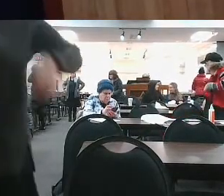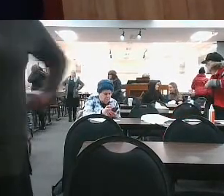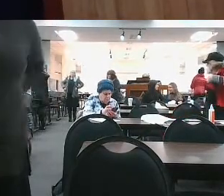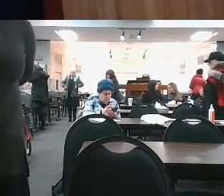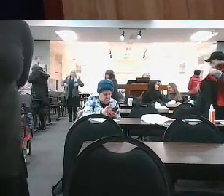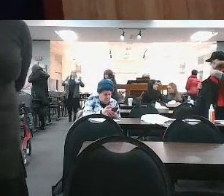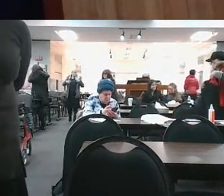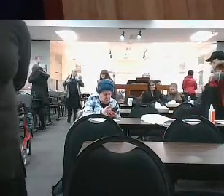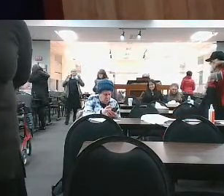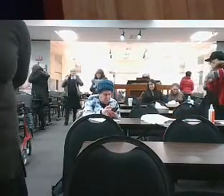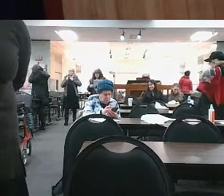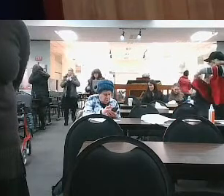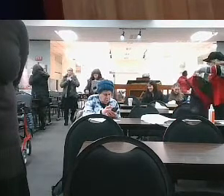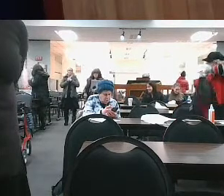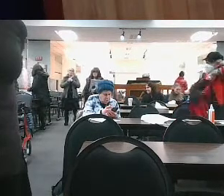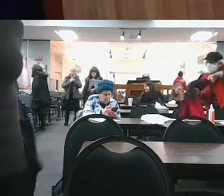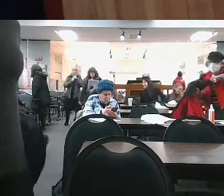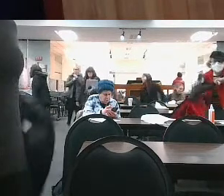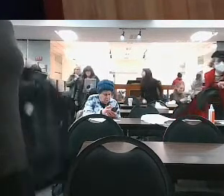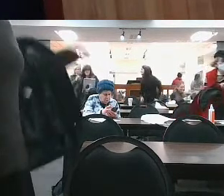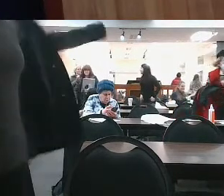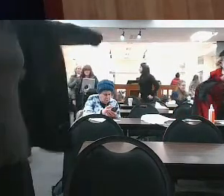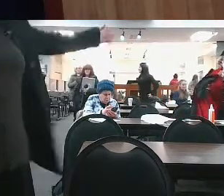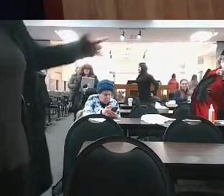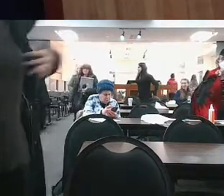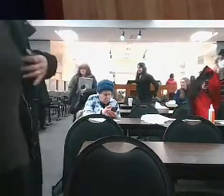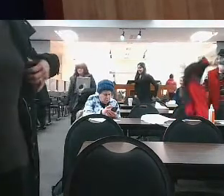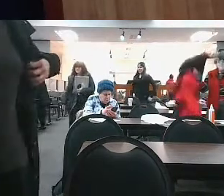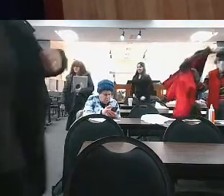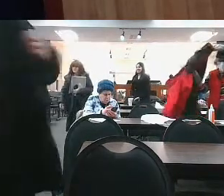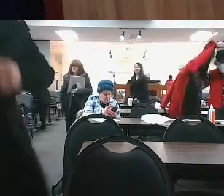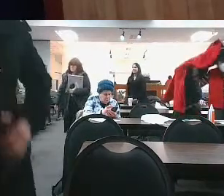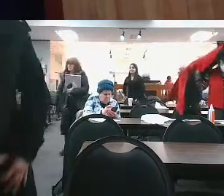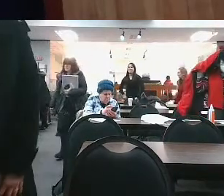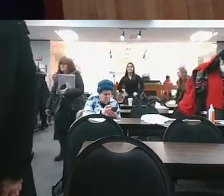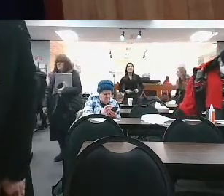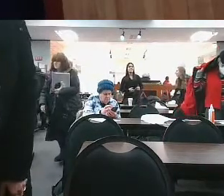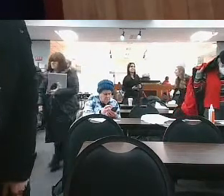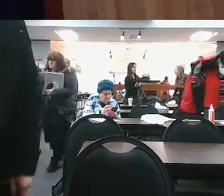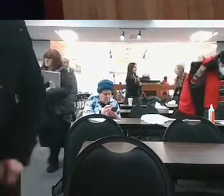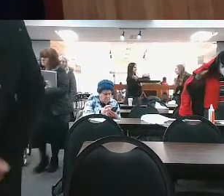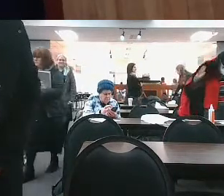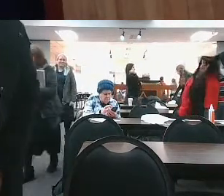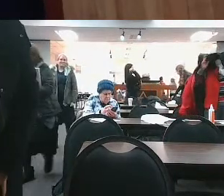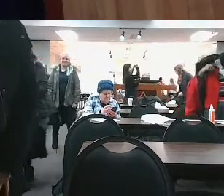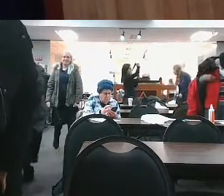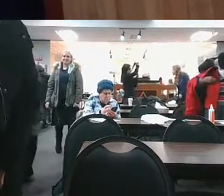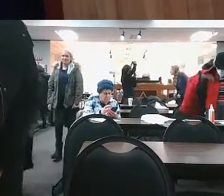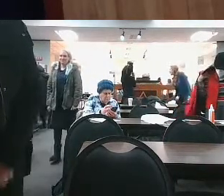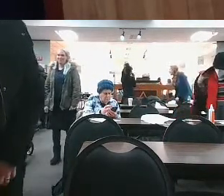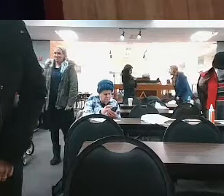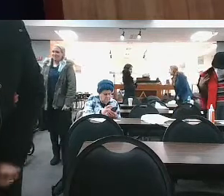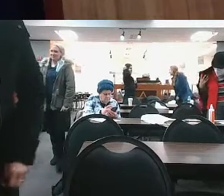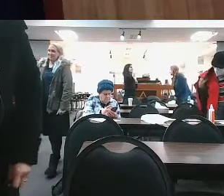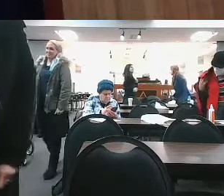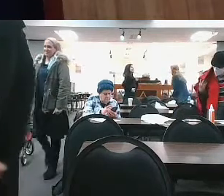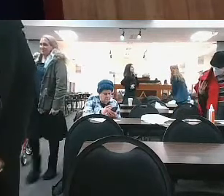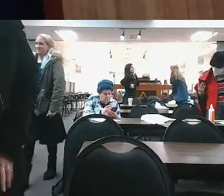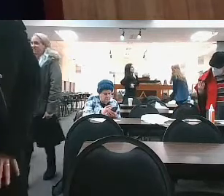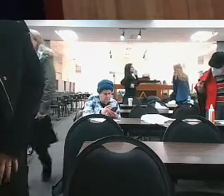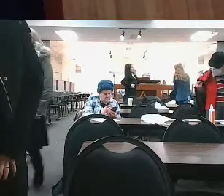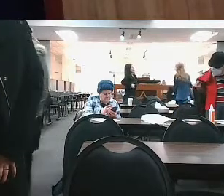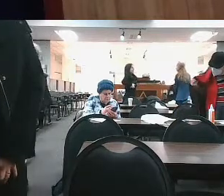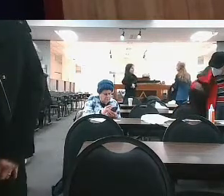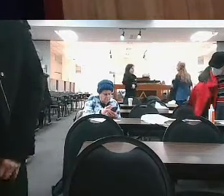I hit on the reason why some government in Israel has failed because leaders wouldn't tolerate that and